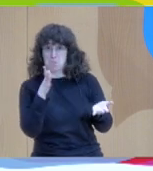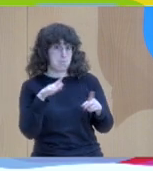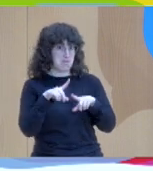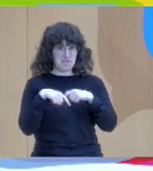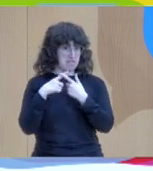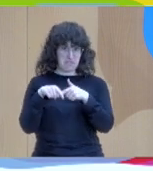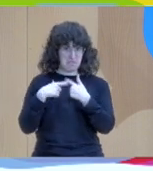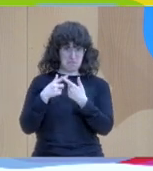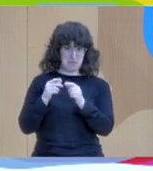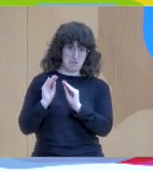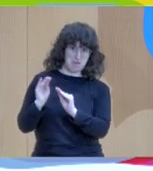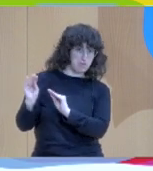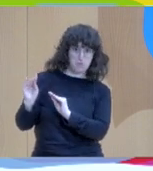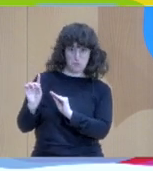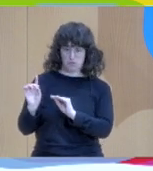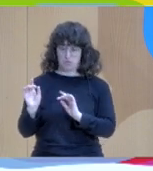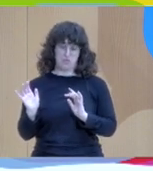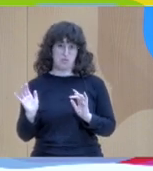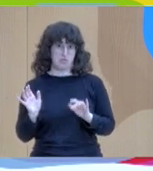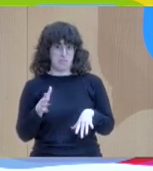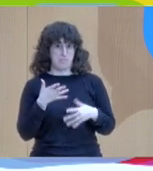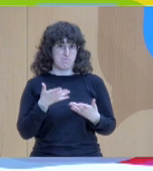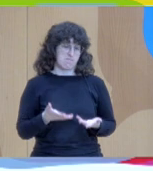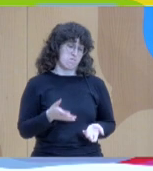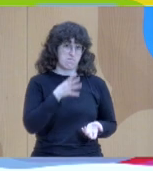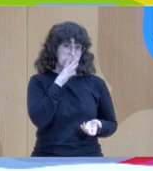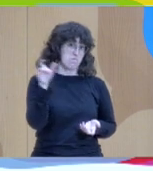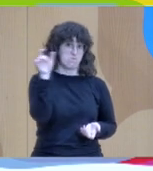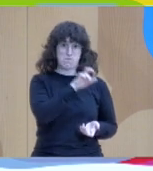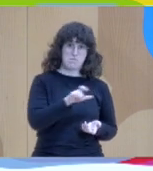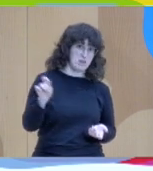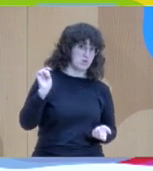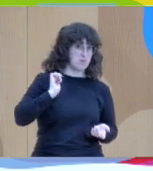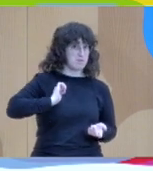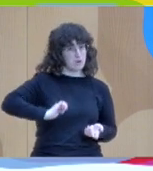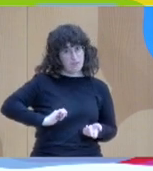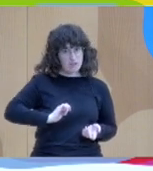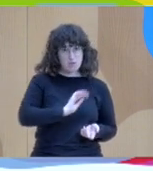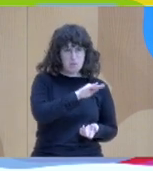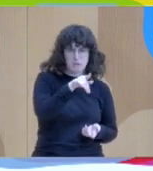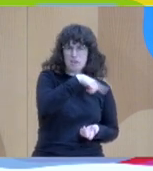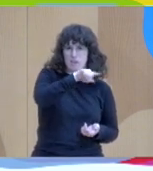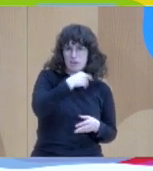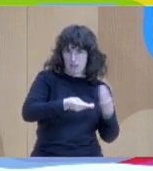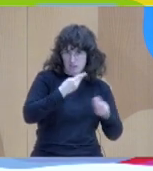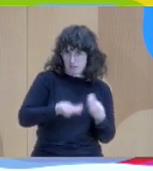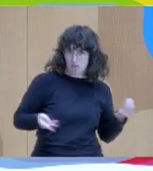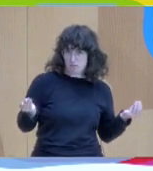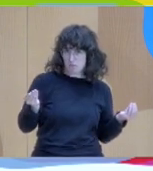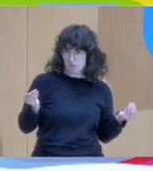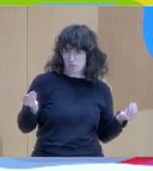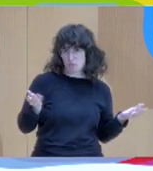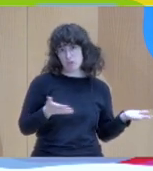family members but you ask the professionals what they are doing what did you do and who helped you who helped the professional